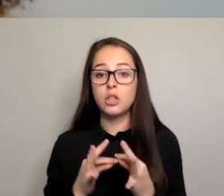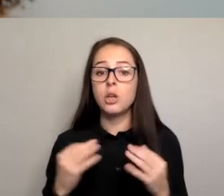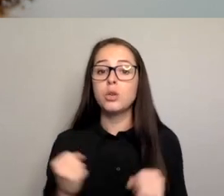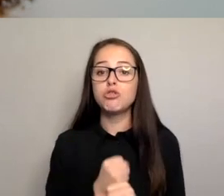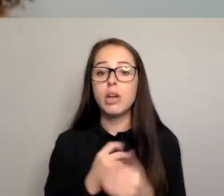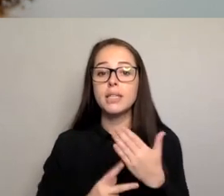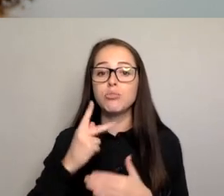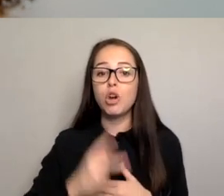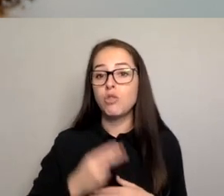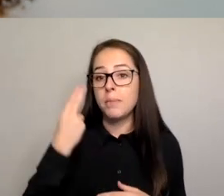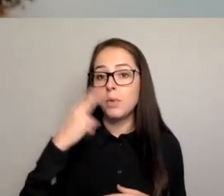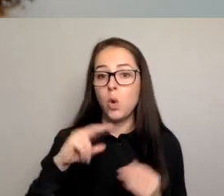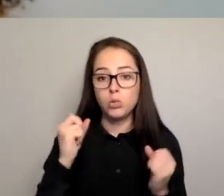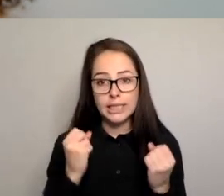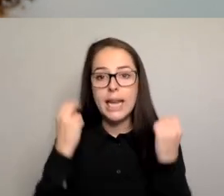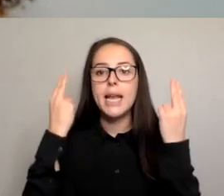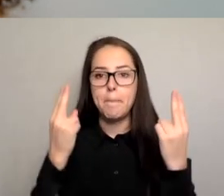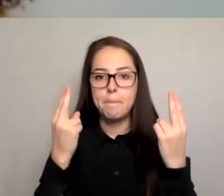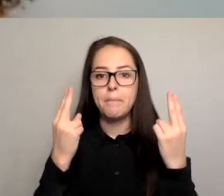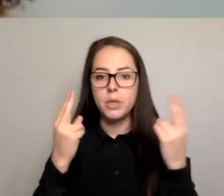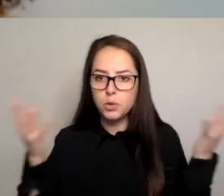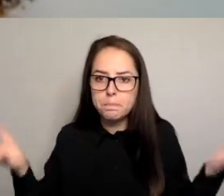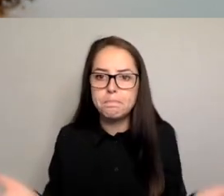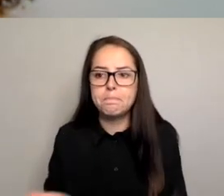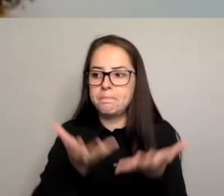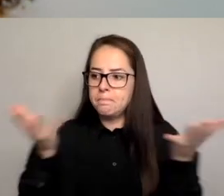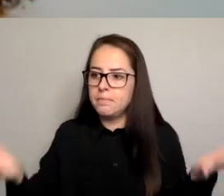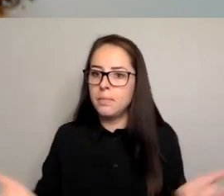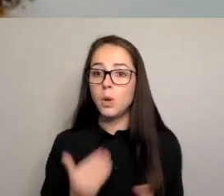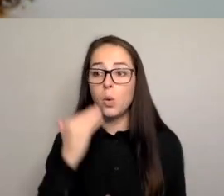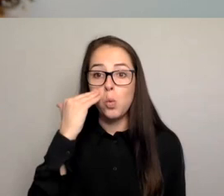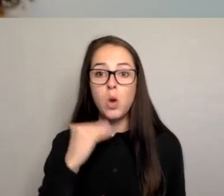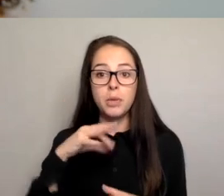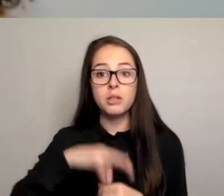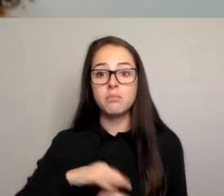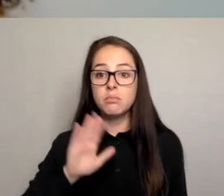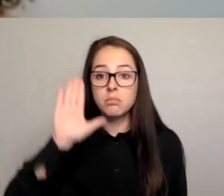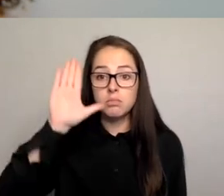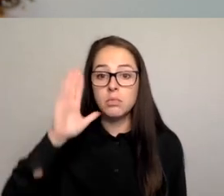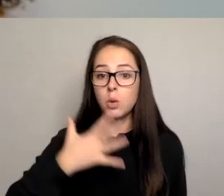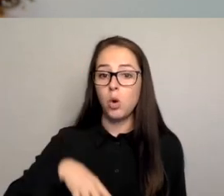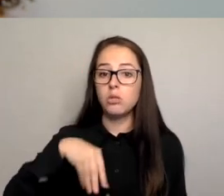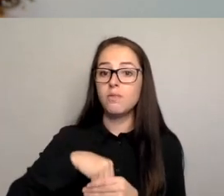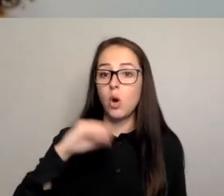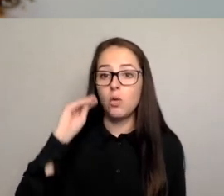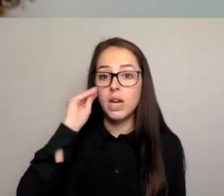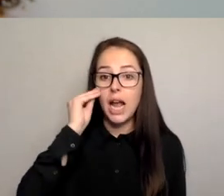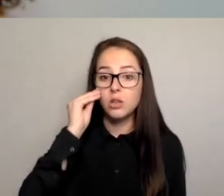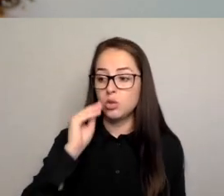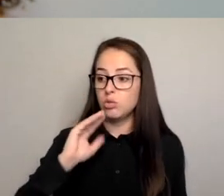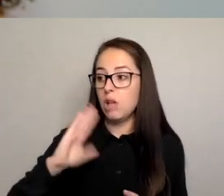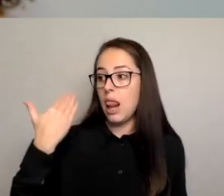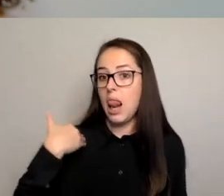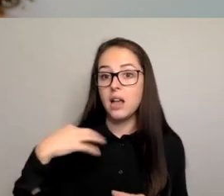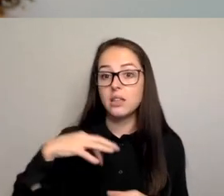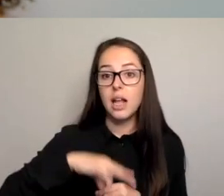to help support and lift women that were running for council in the last election in 2021. And we went through